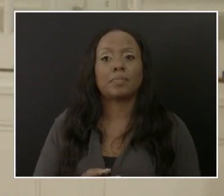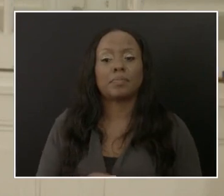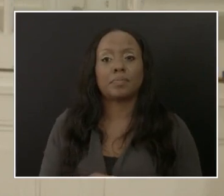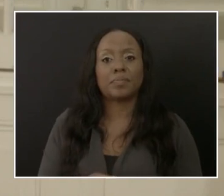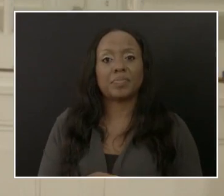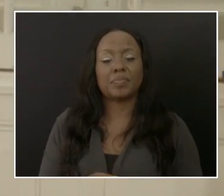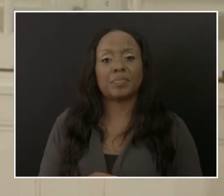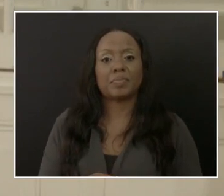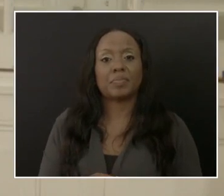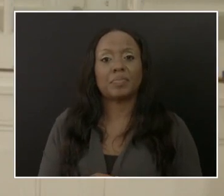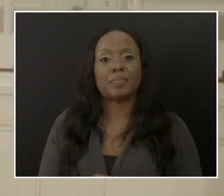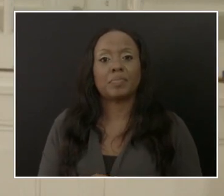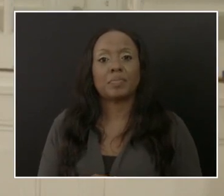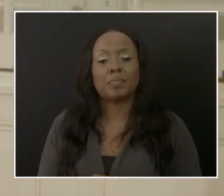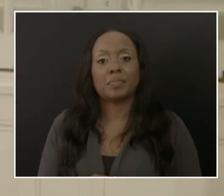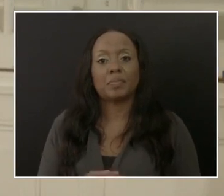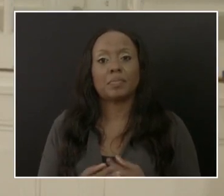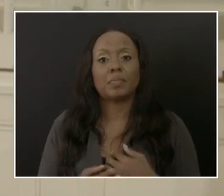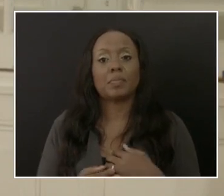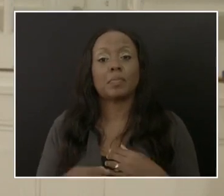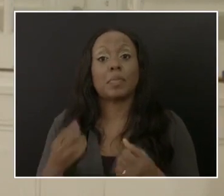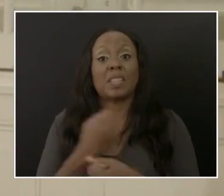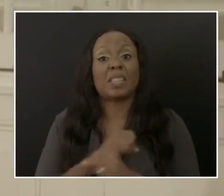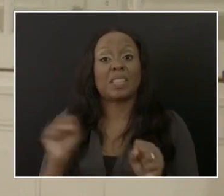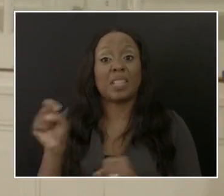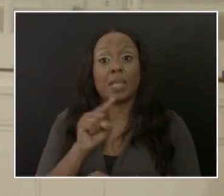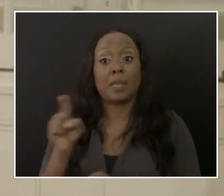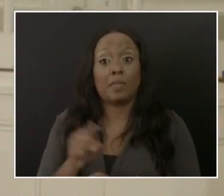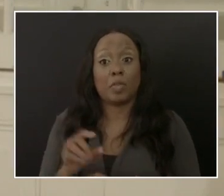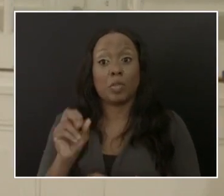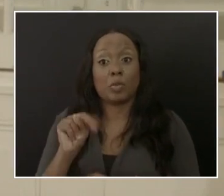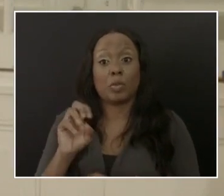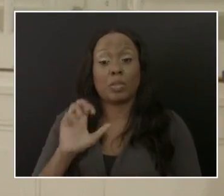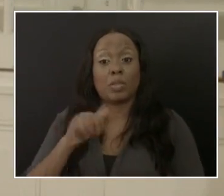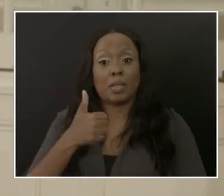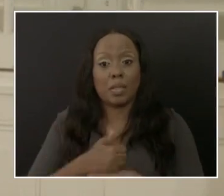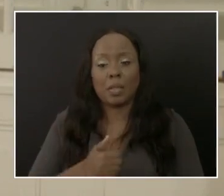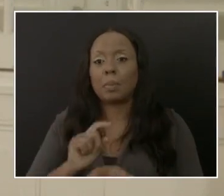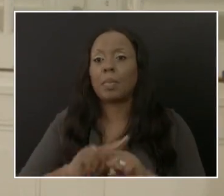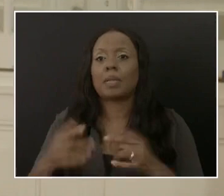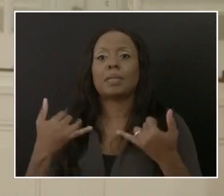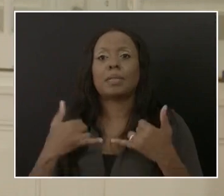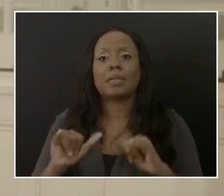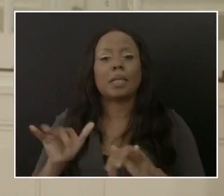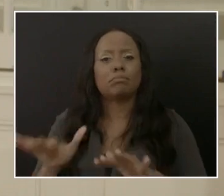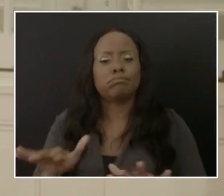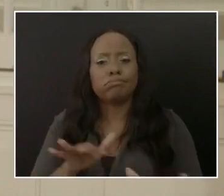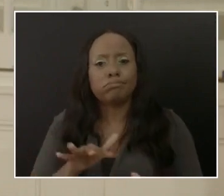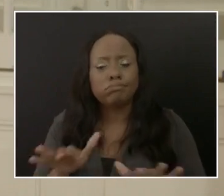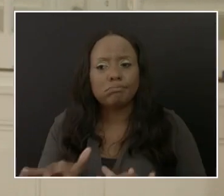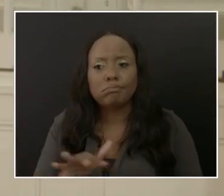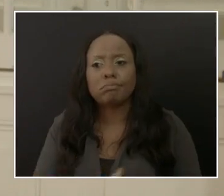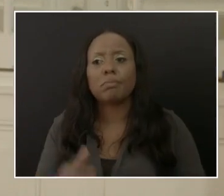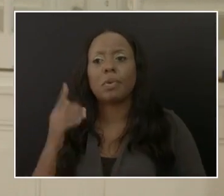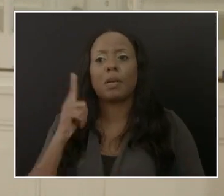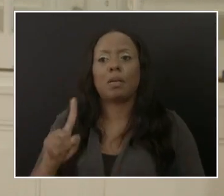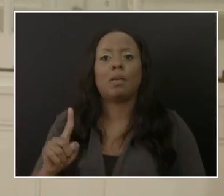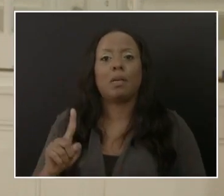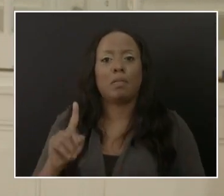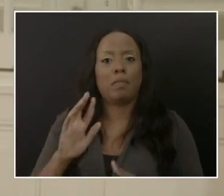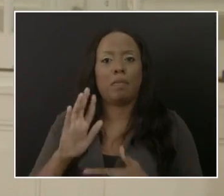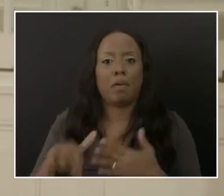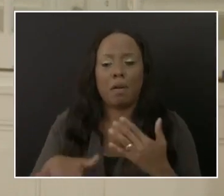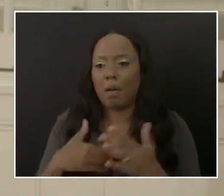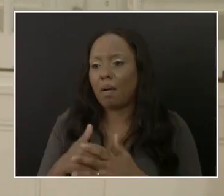they are up and running, it will take time for all the staff, et cetera, to be validated with their